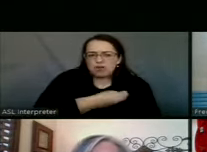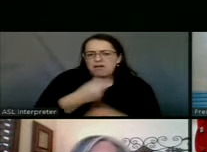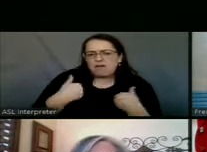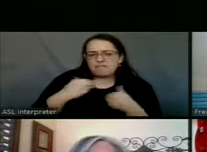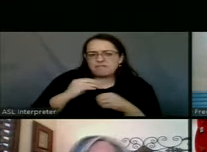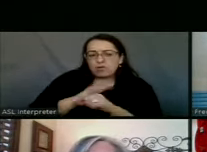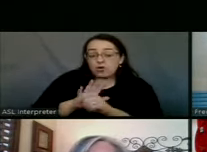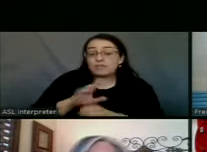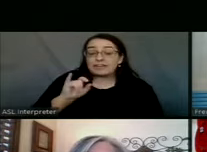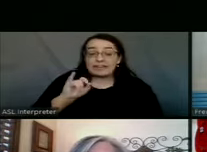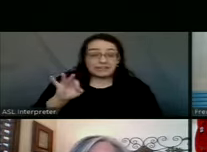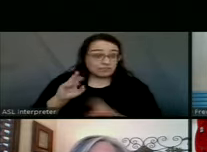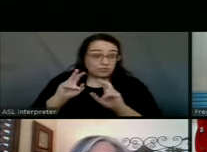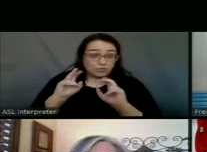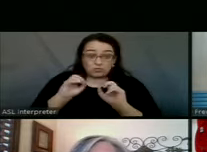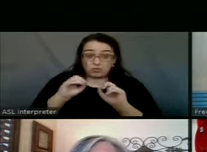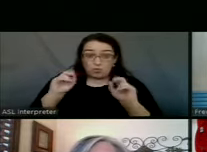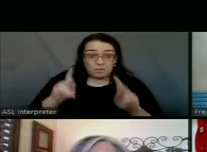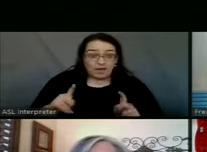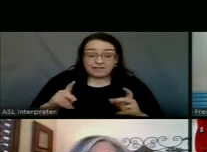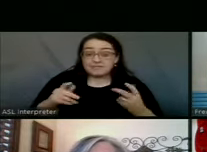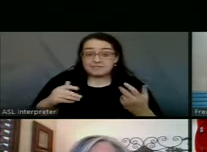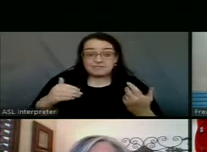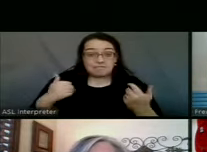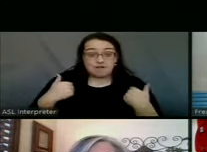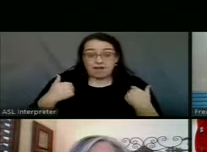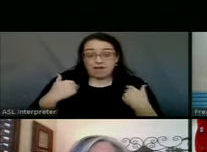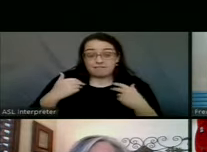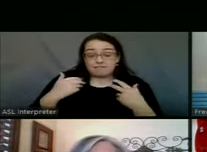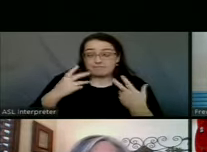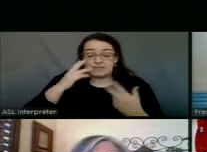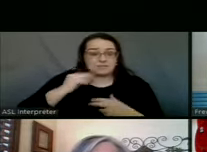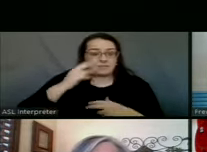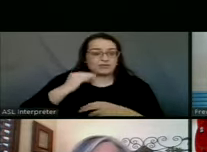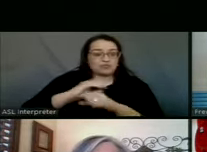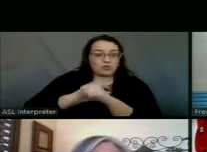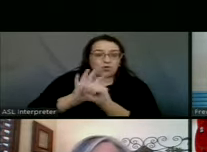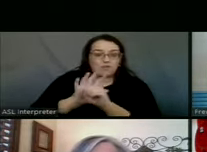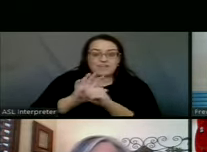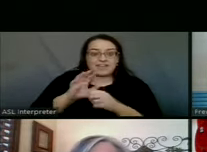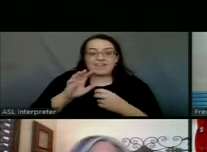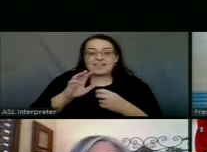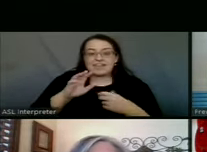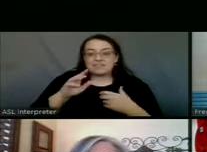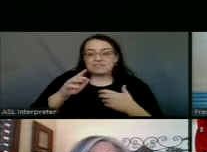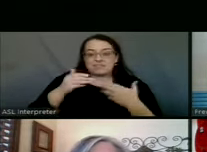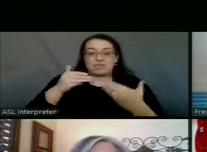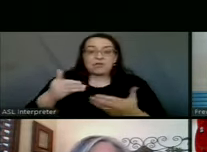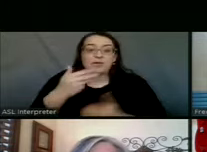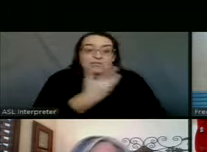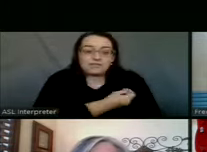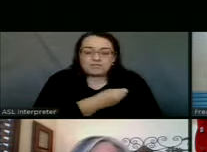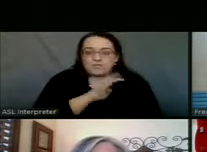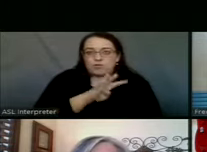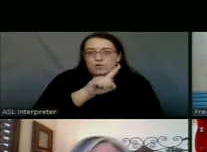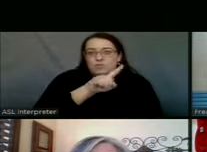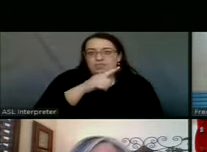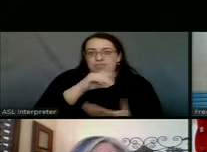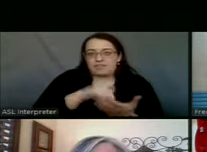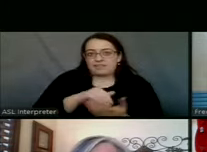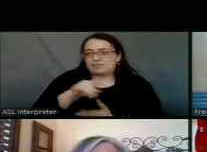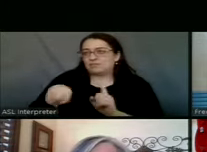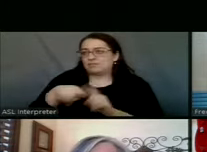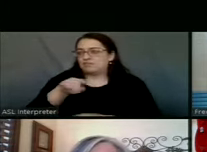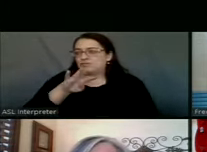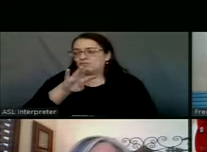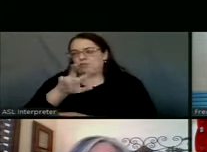is getting vaccinated, then that 41,000 plus 33,000 is